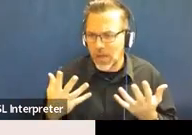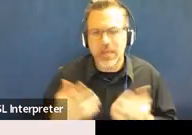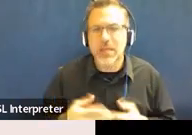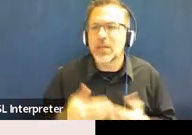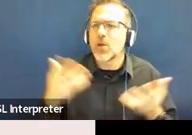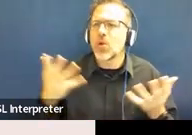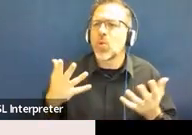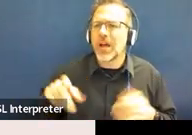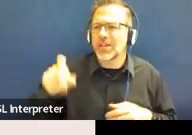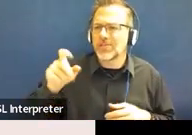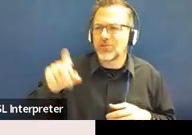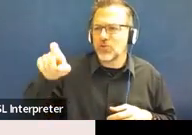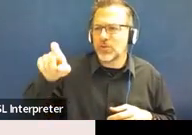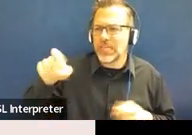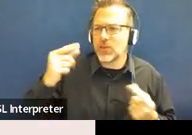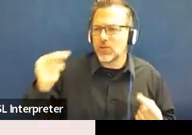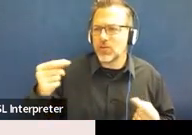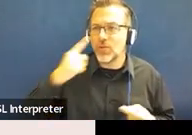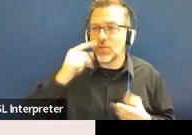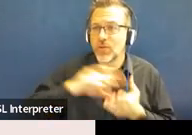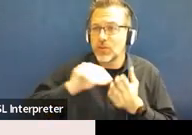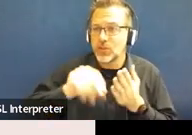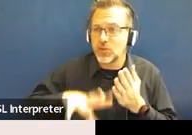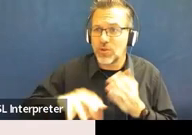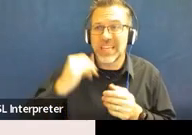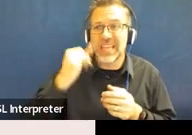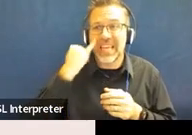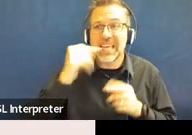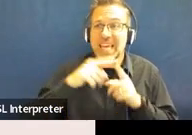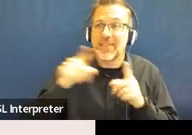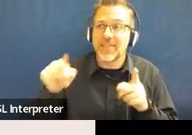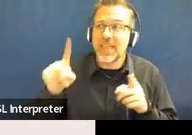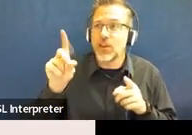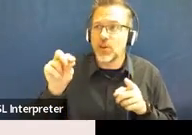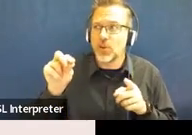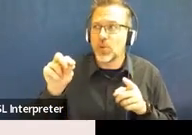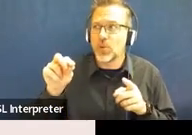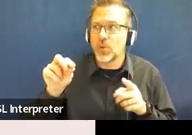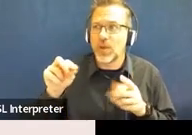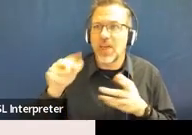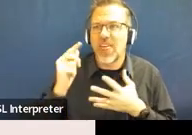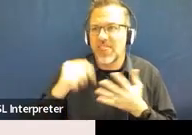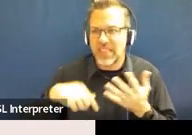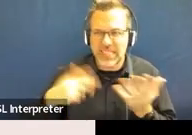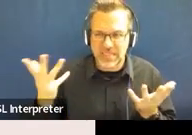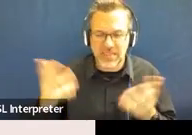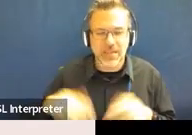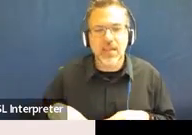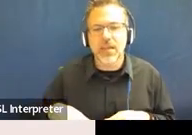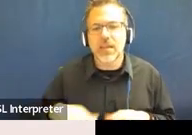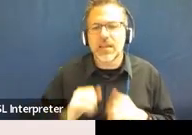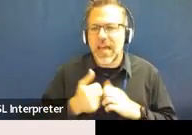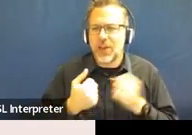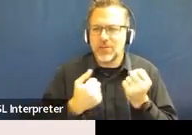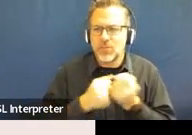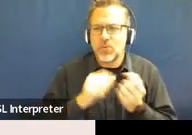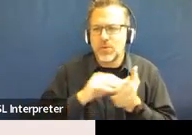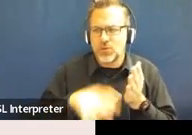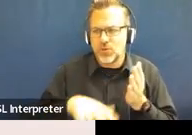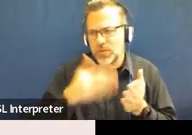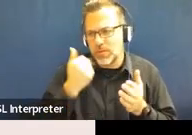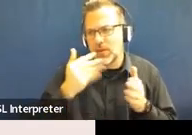if they do this? So really understanding how to support the student in the best ways possible.